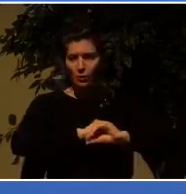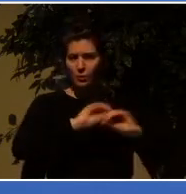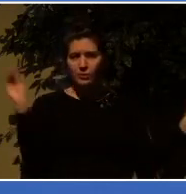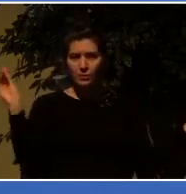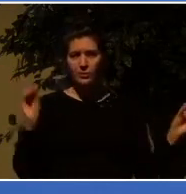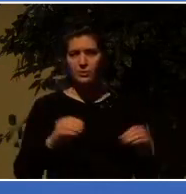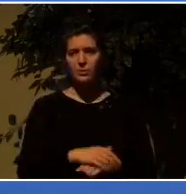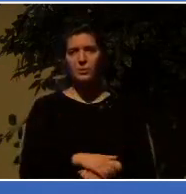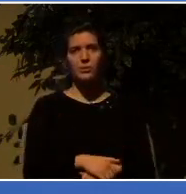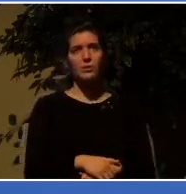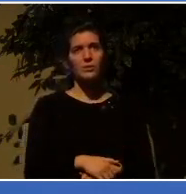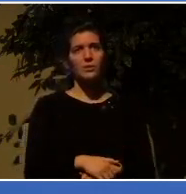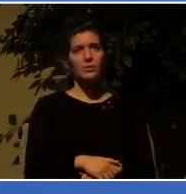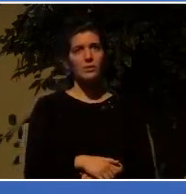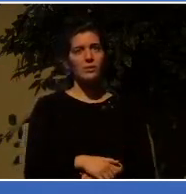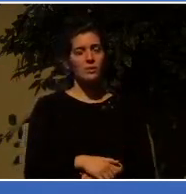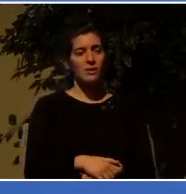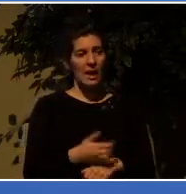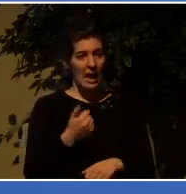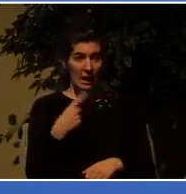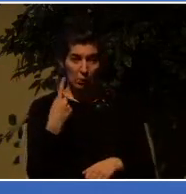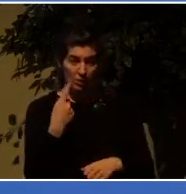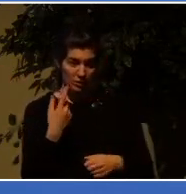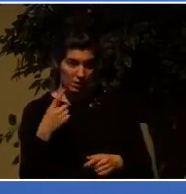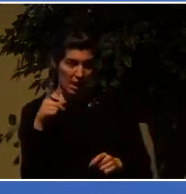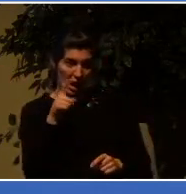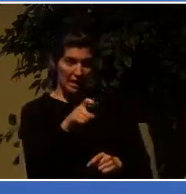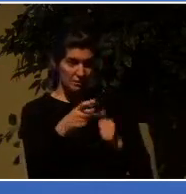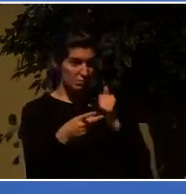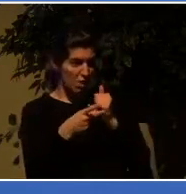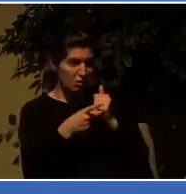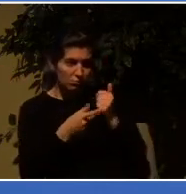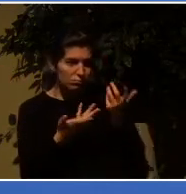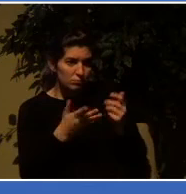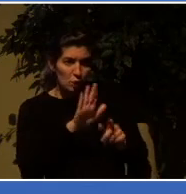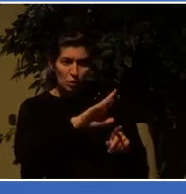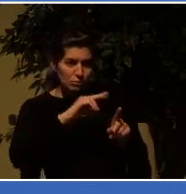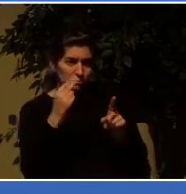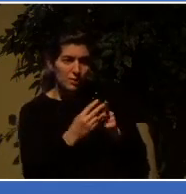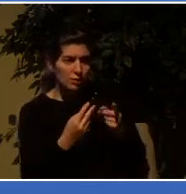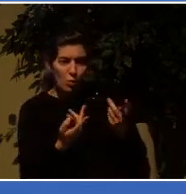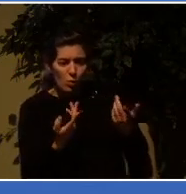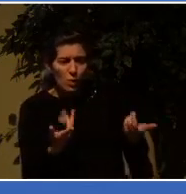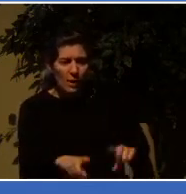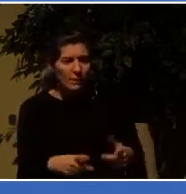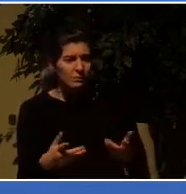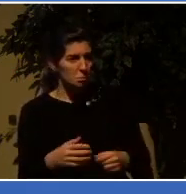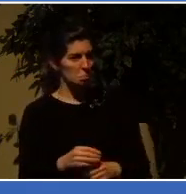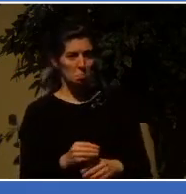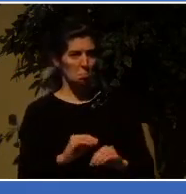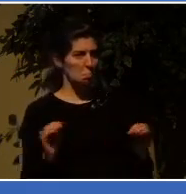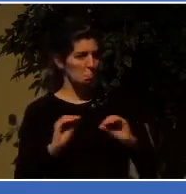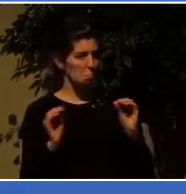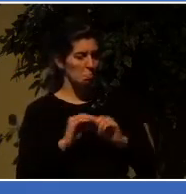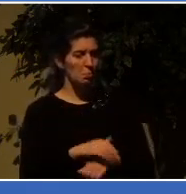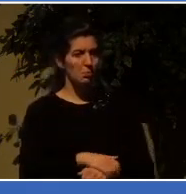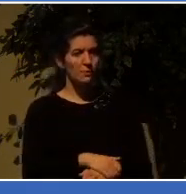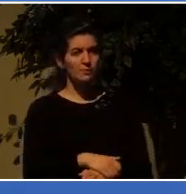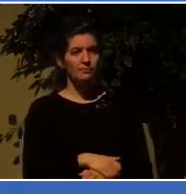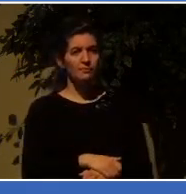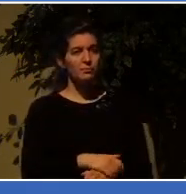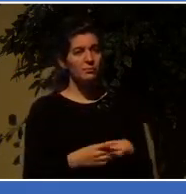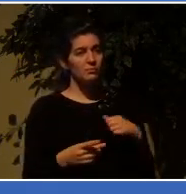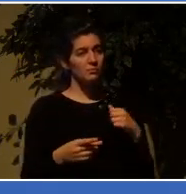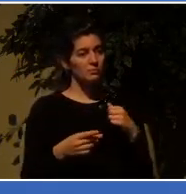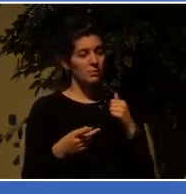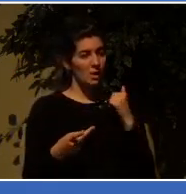Apostle Paul, what happened? What's your side of this story? Nowhere is he allowed a defense